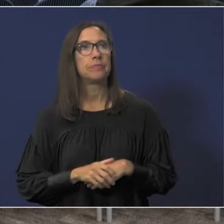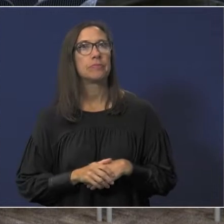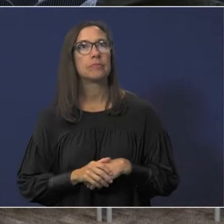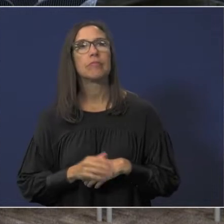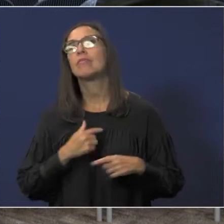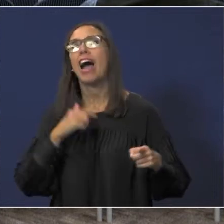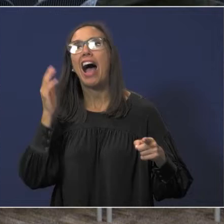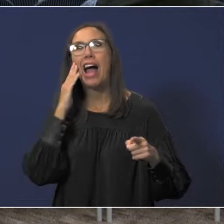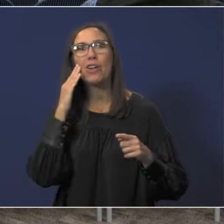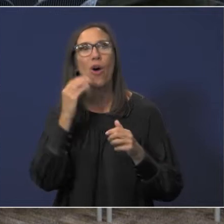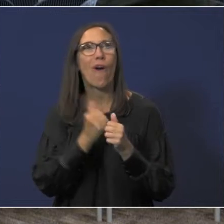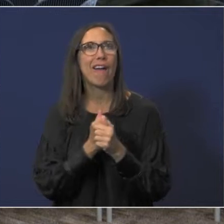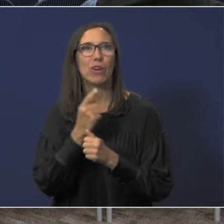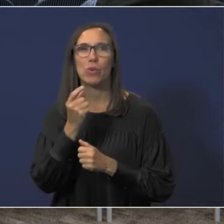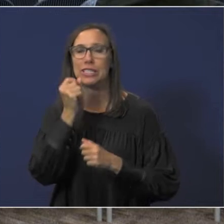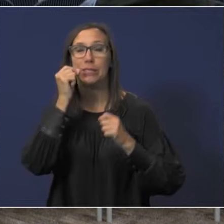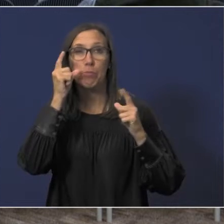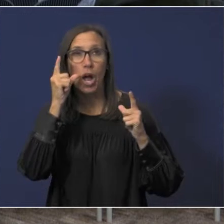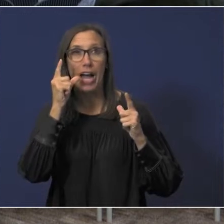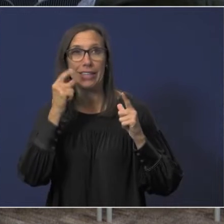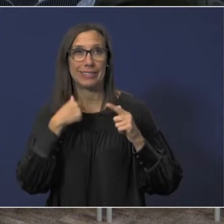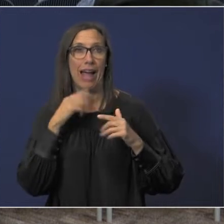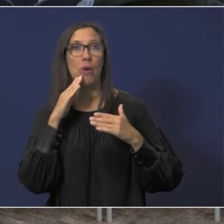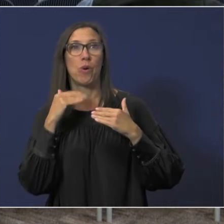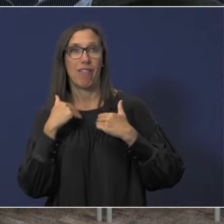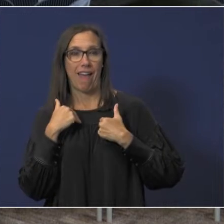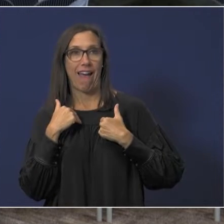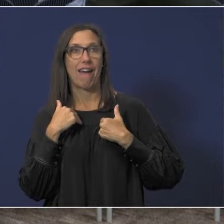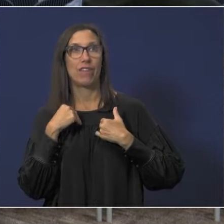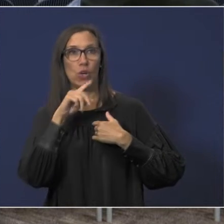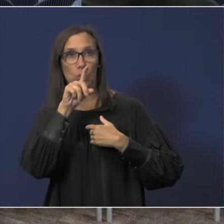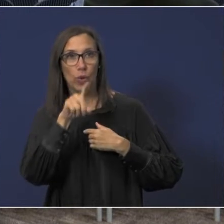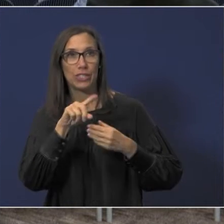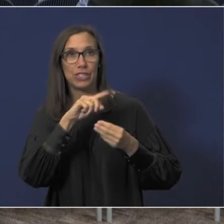I know everybody's surprised that I would have questions on numbers.